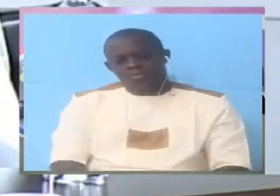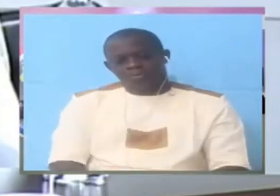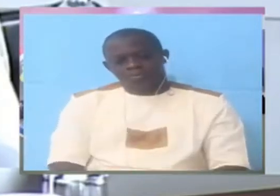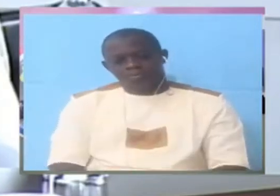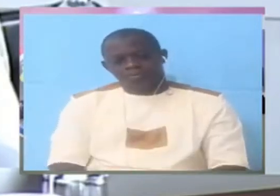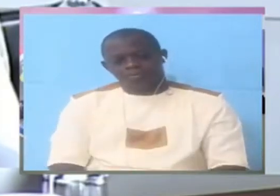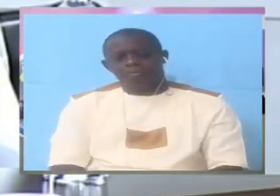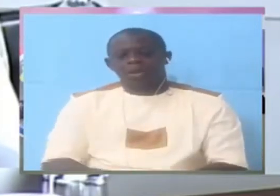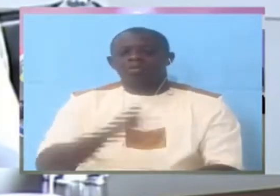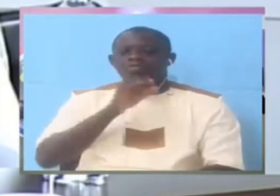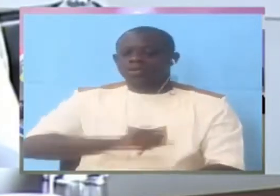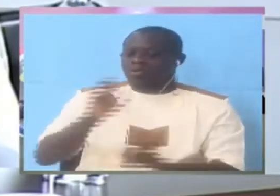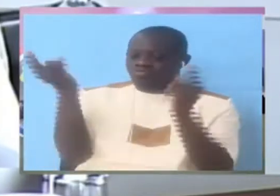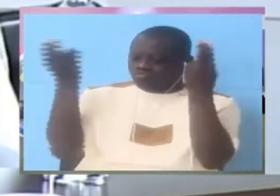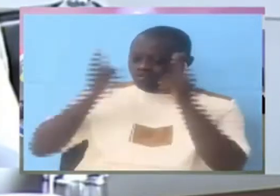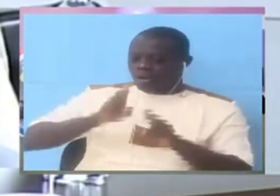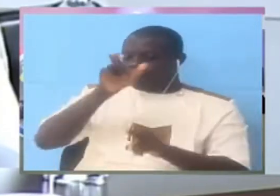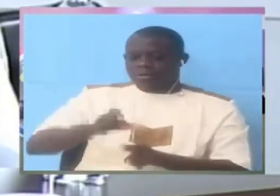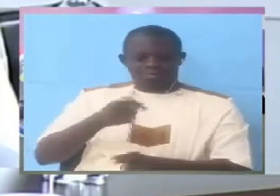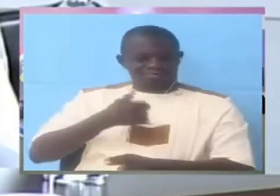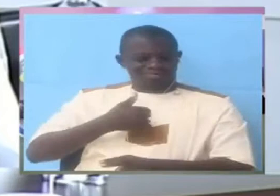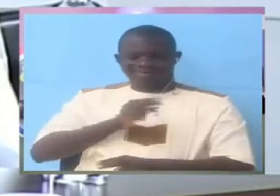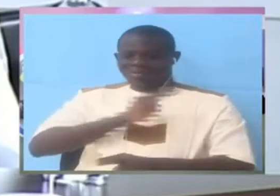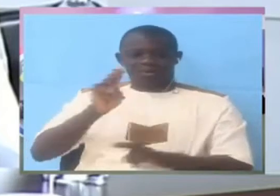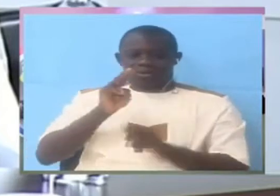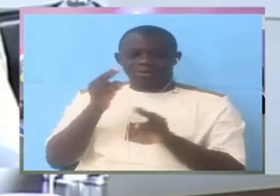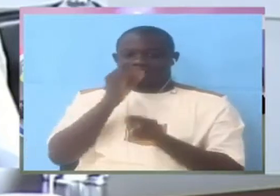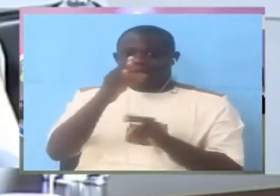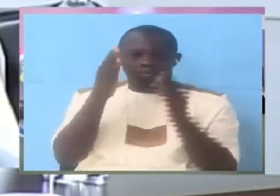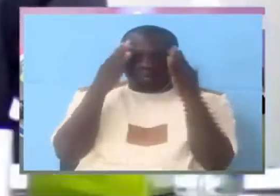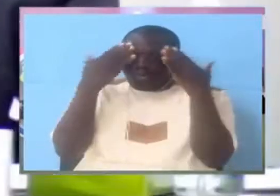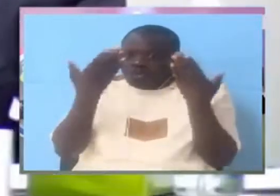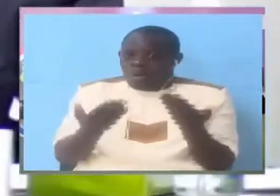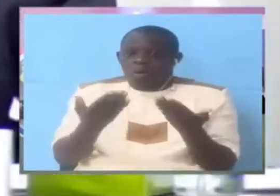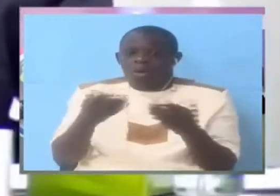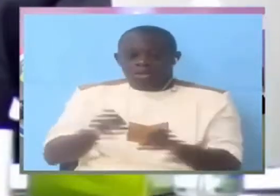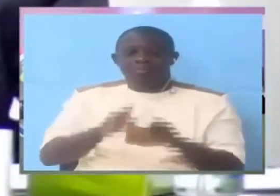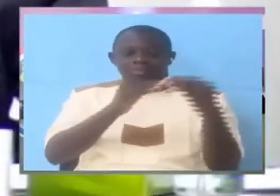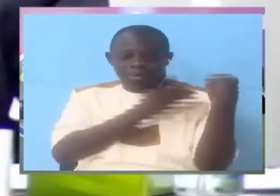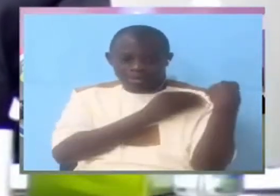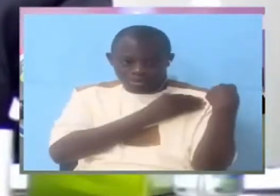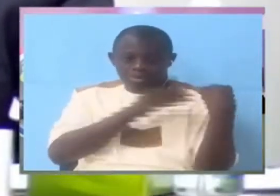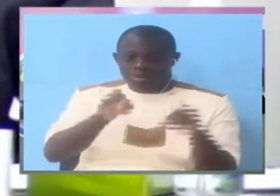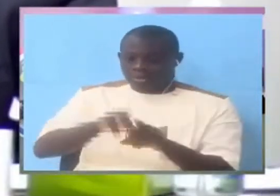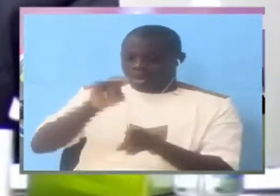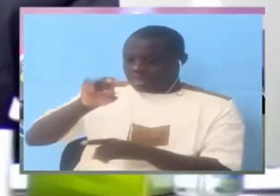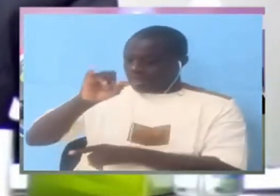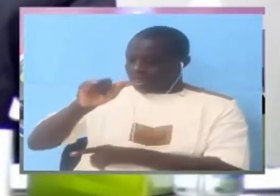Sir Council, I didn't say I didn't know the functions of the NIA. What is it? No, no. Don't change my question.